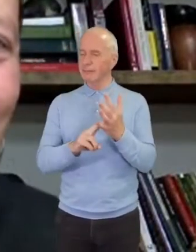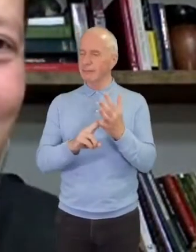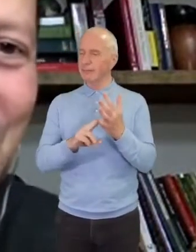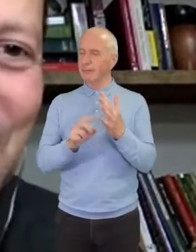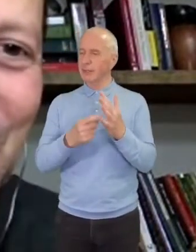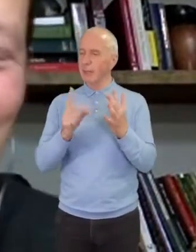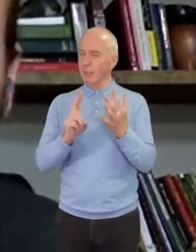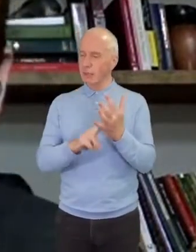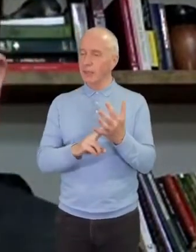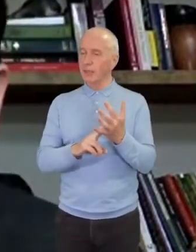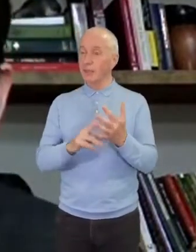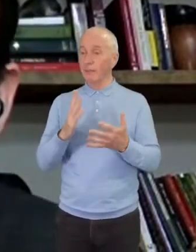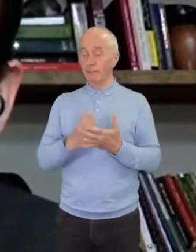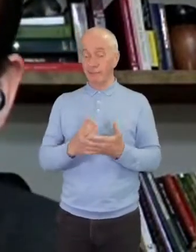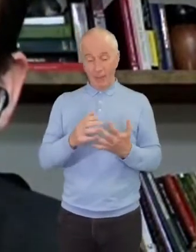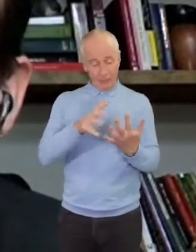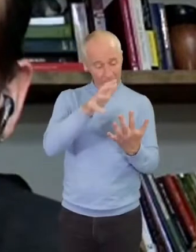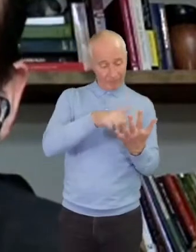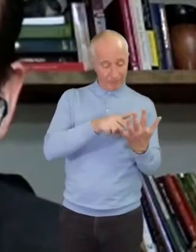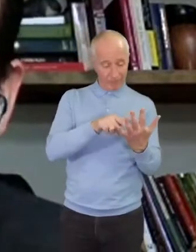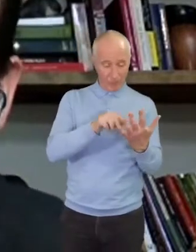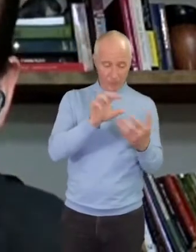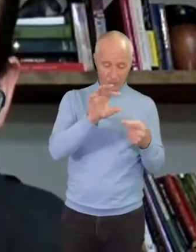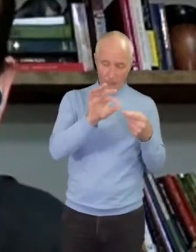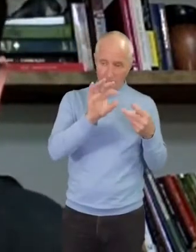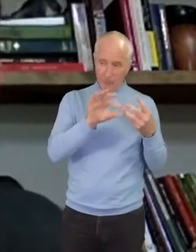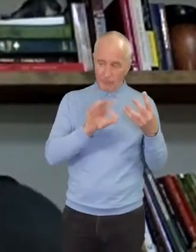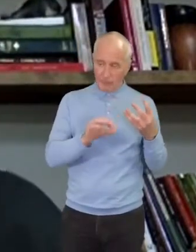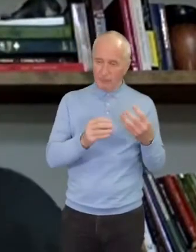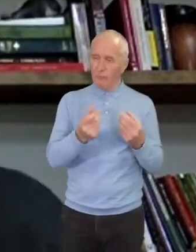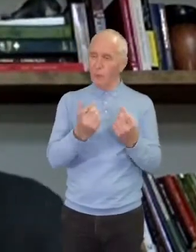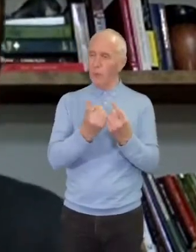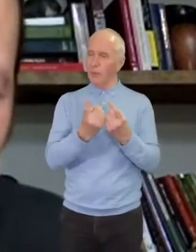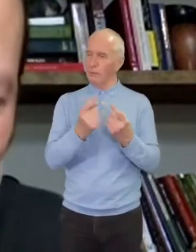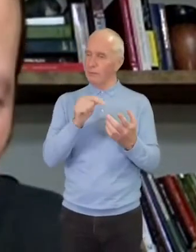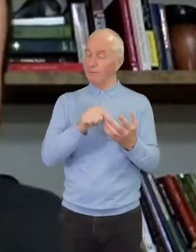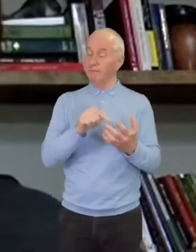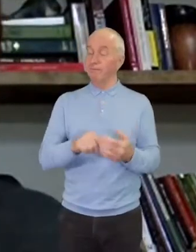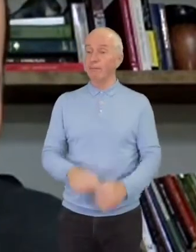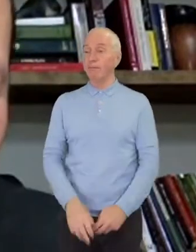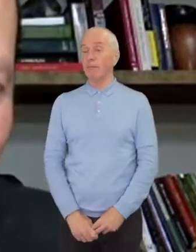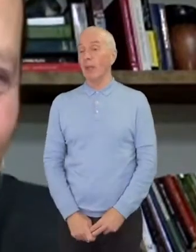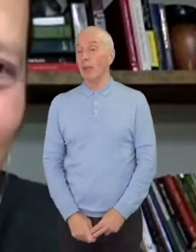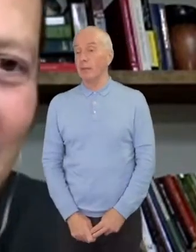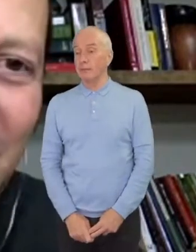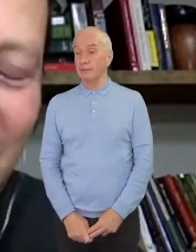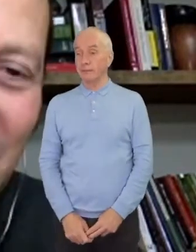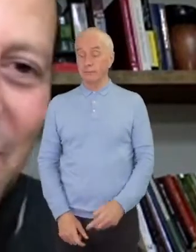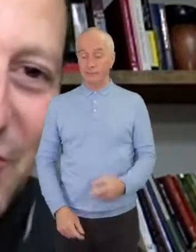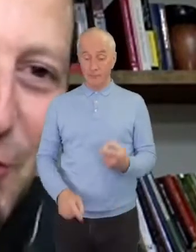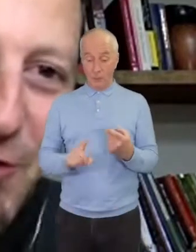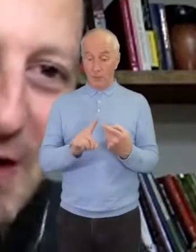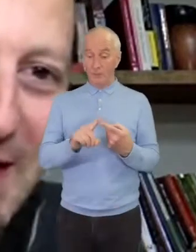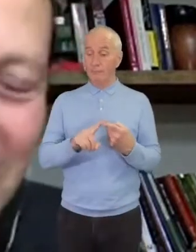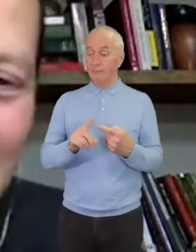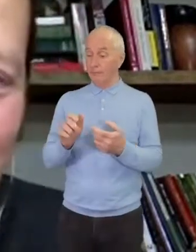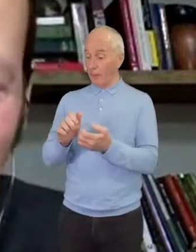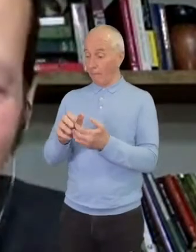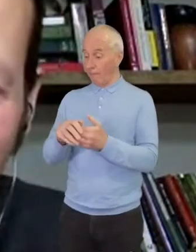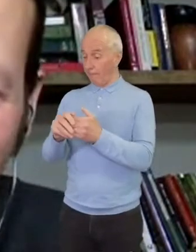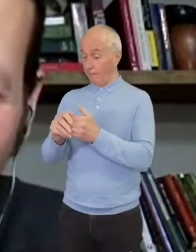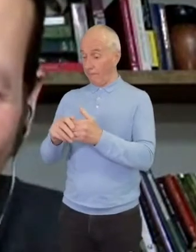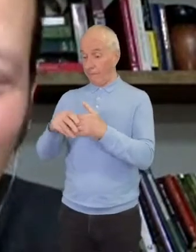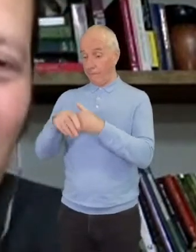pull out of this story. And one of them is that a friend of mine said, this story